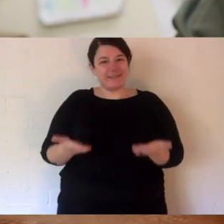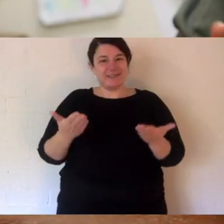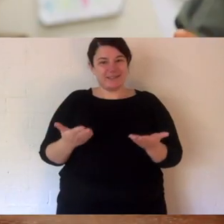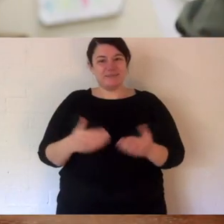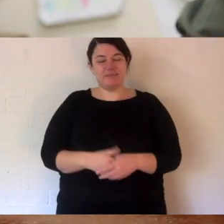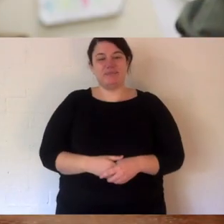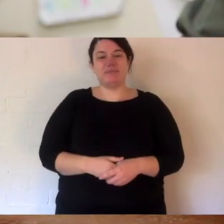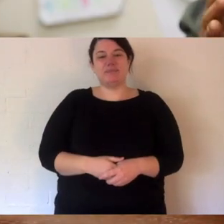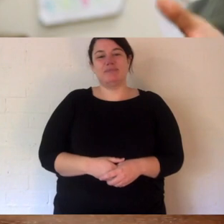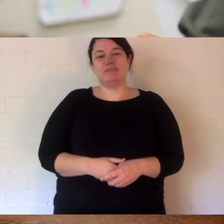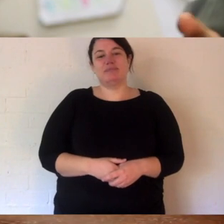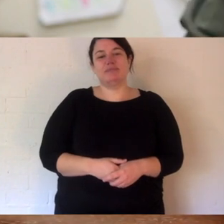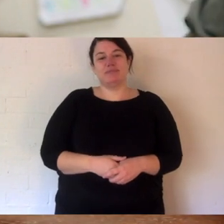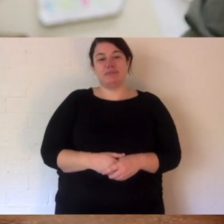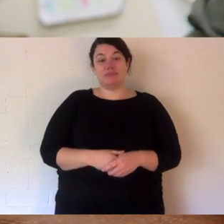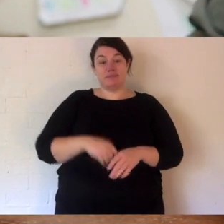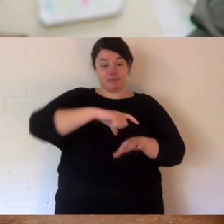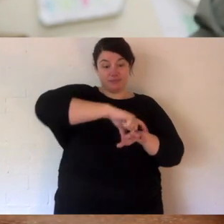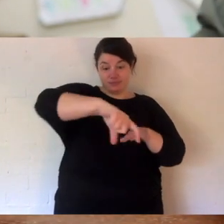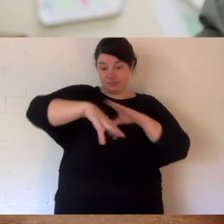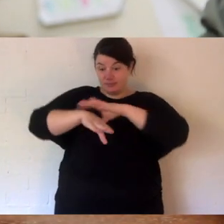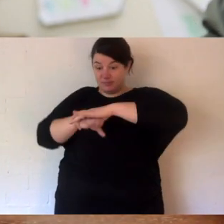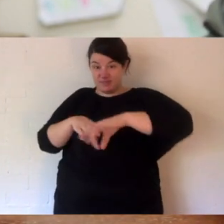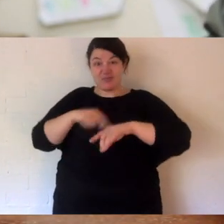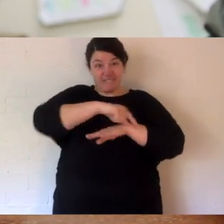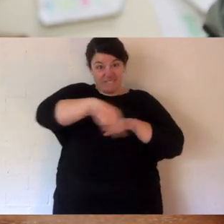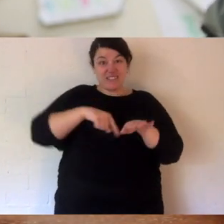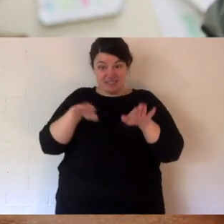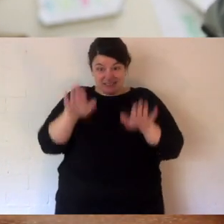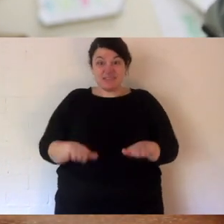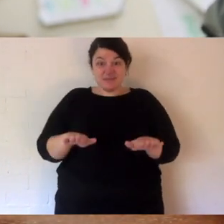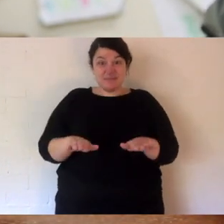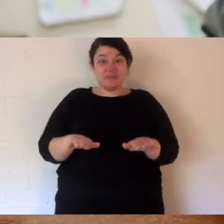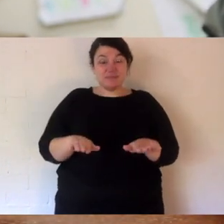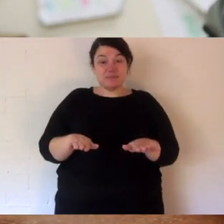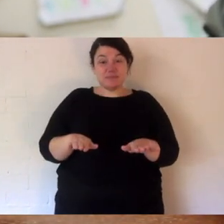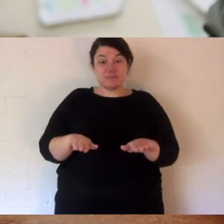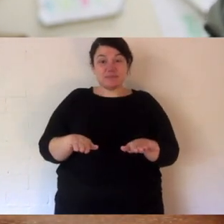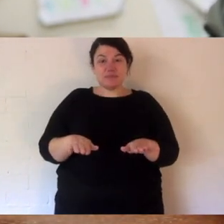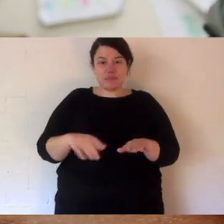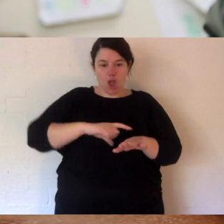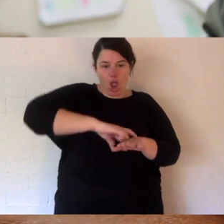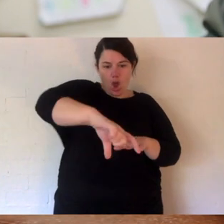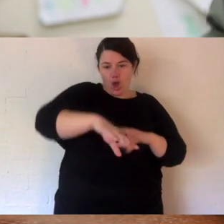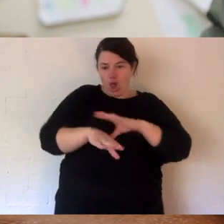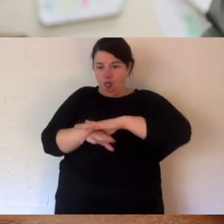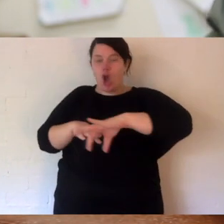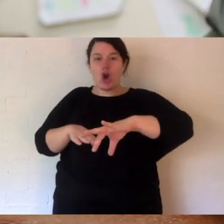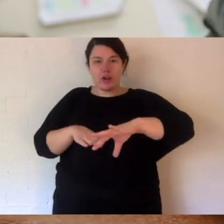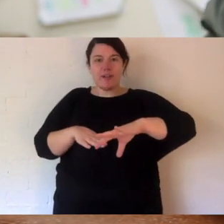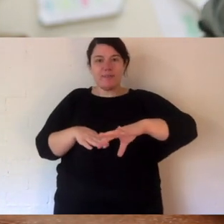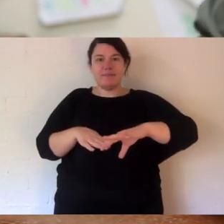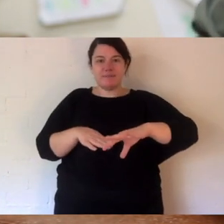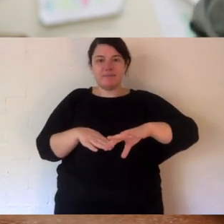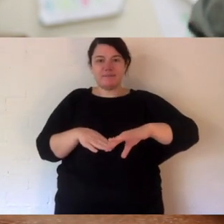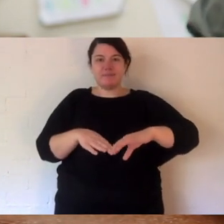she's leaning back on it and that's how she stays upright. Her feet, like all kangaroos, wallabies, potteroos and bedongs, are quite long.